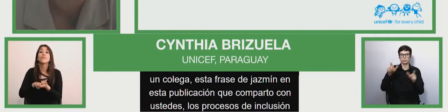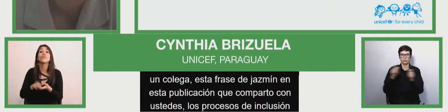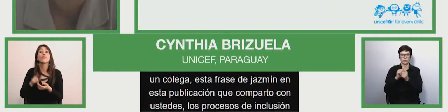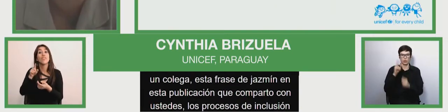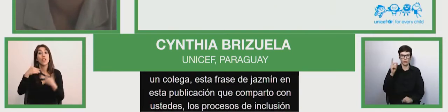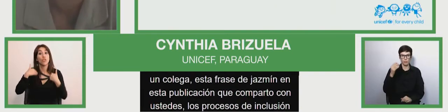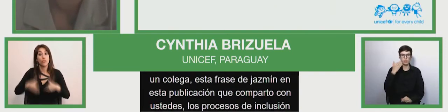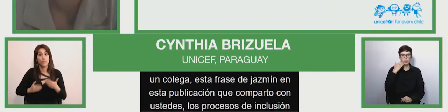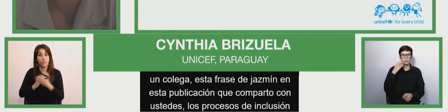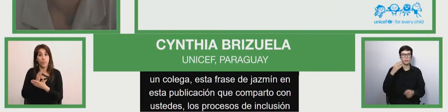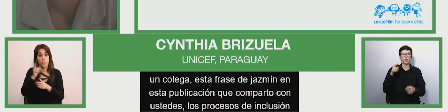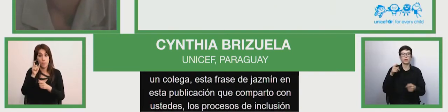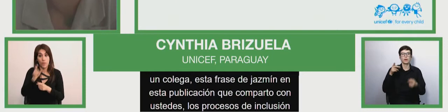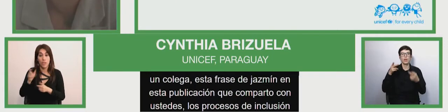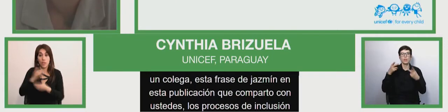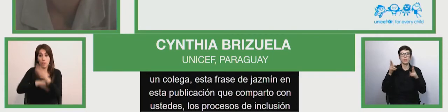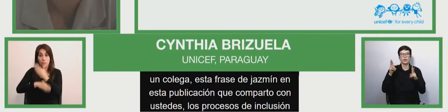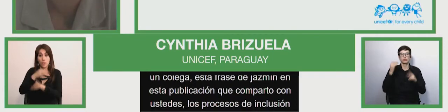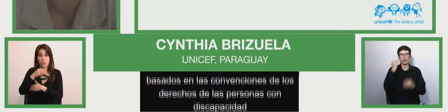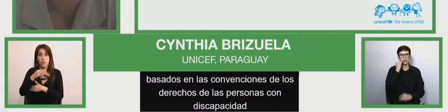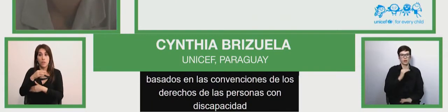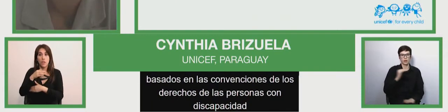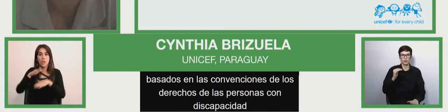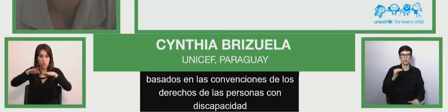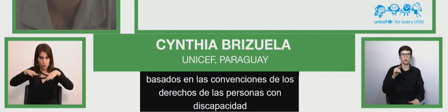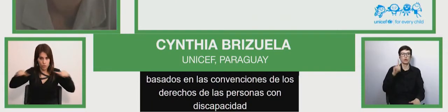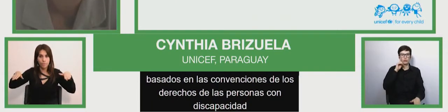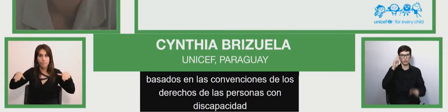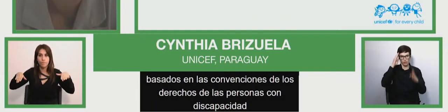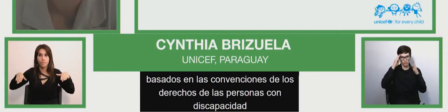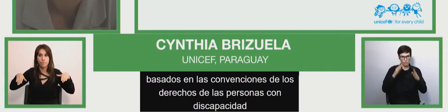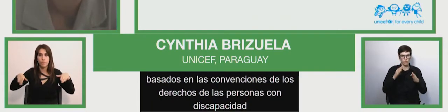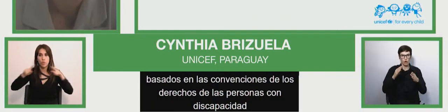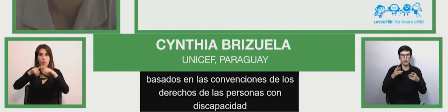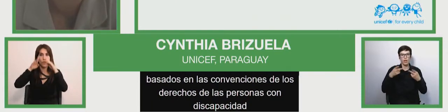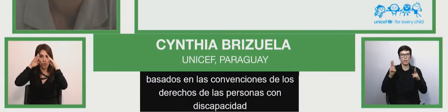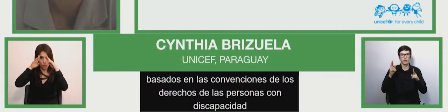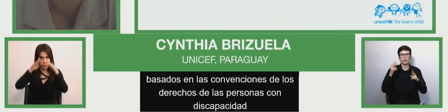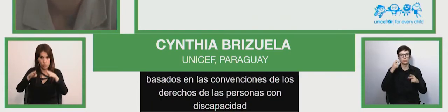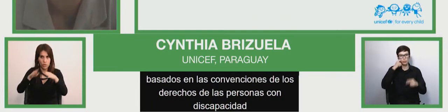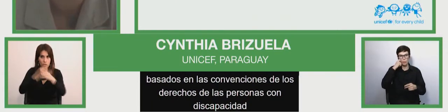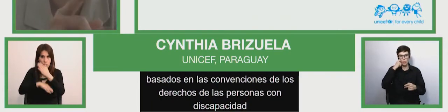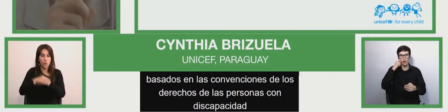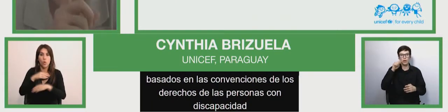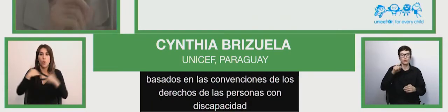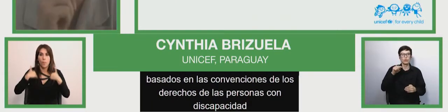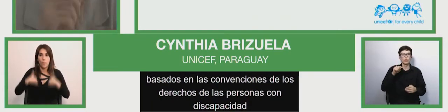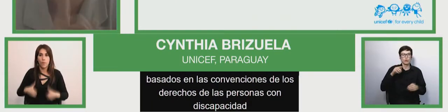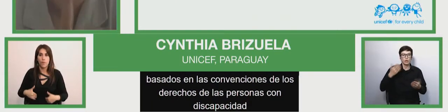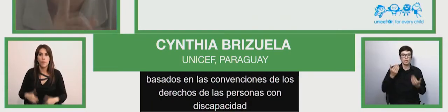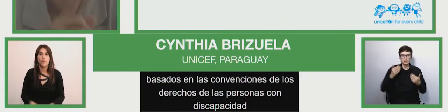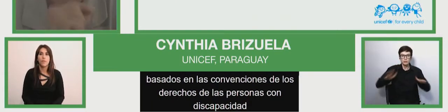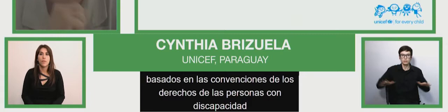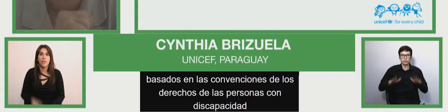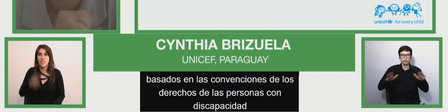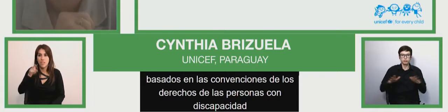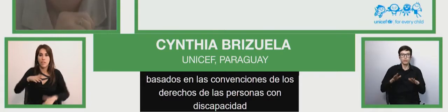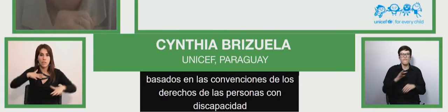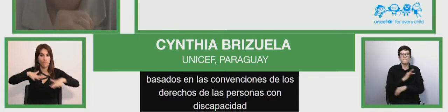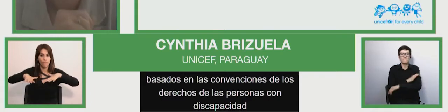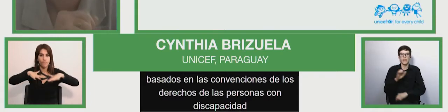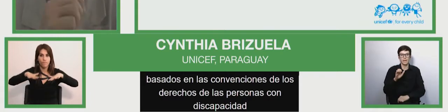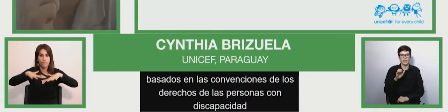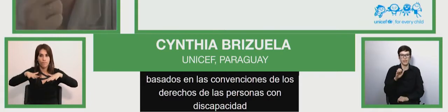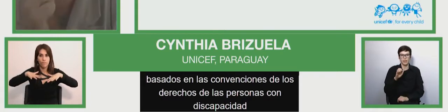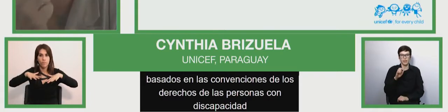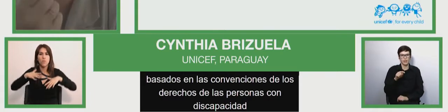who have human rights approach need to be promoted from for the fundamental faith we if